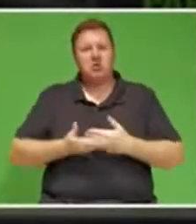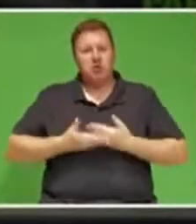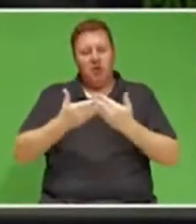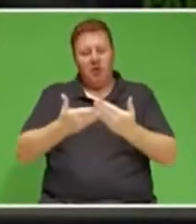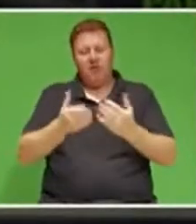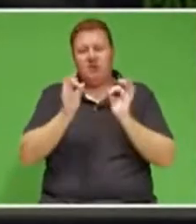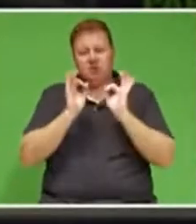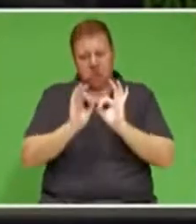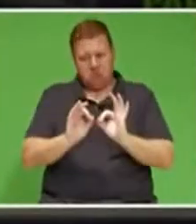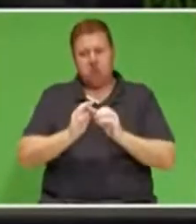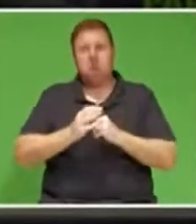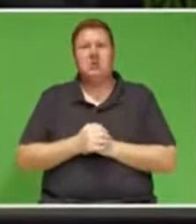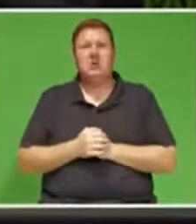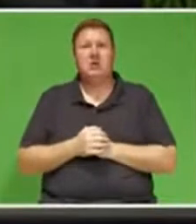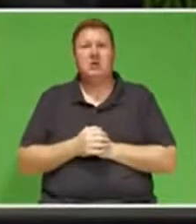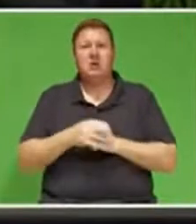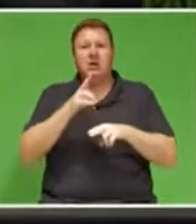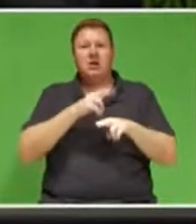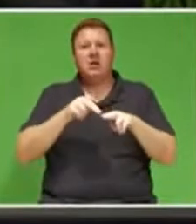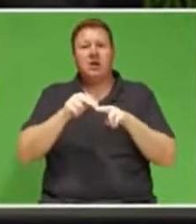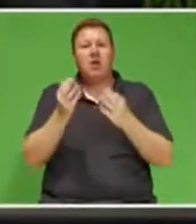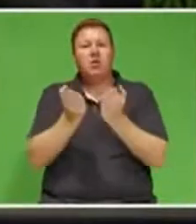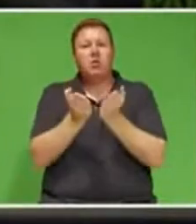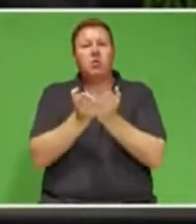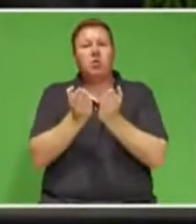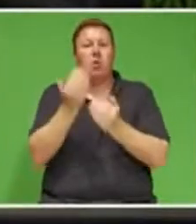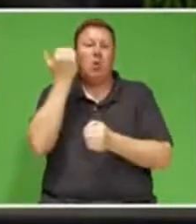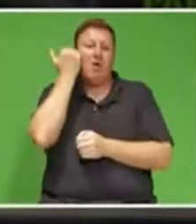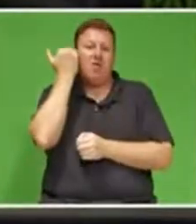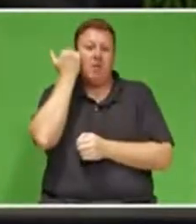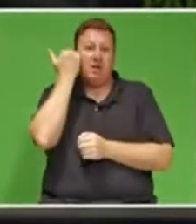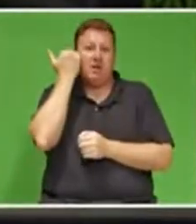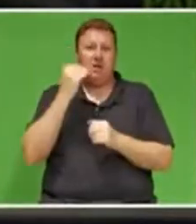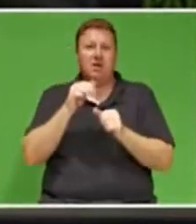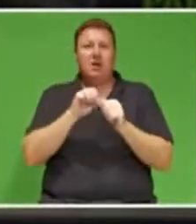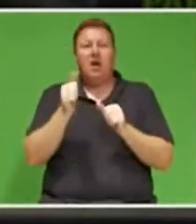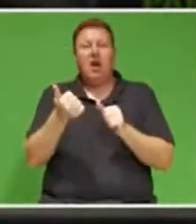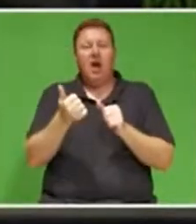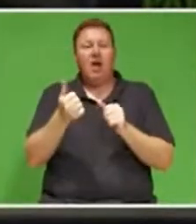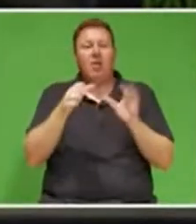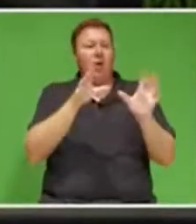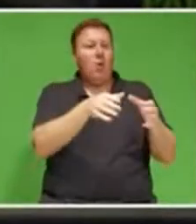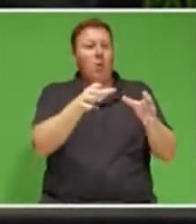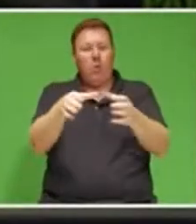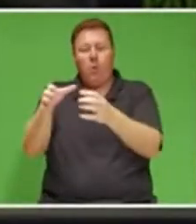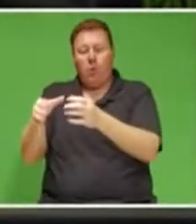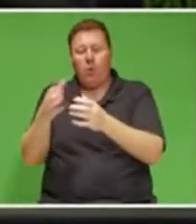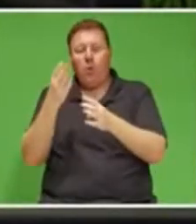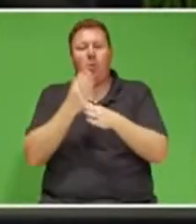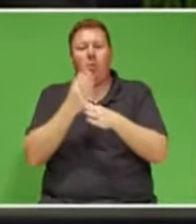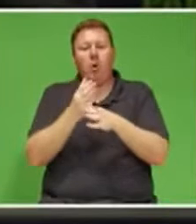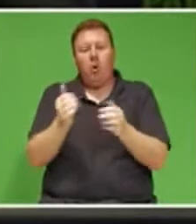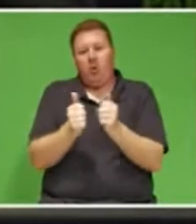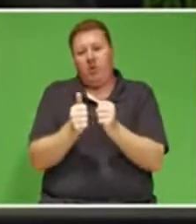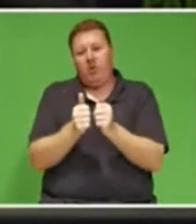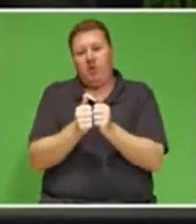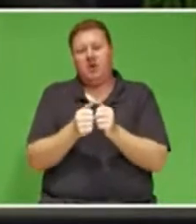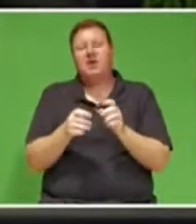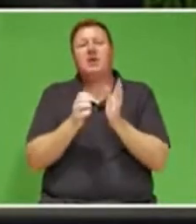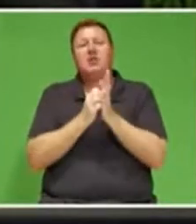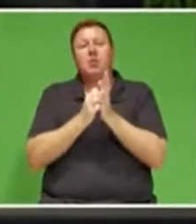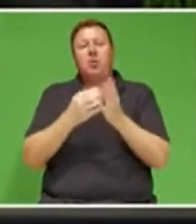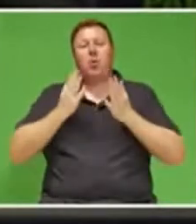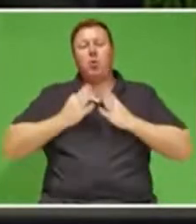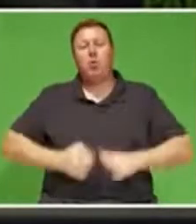National School of Government will work with other organs of state, like the Human Sciences Research